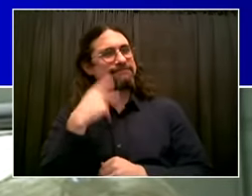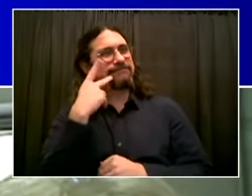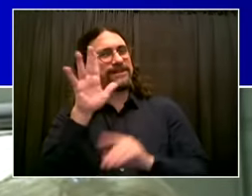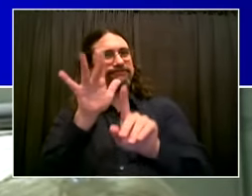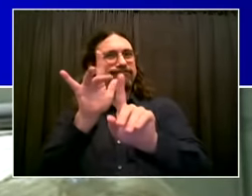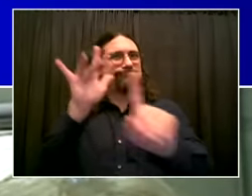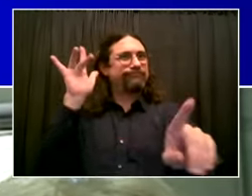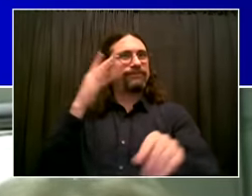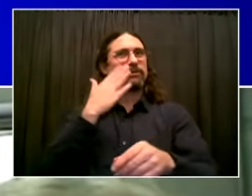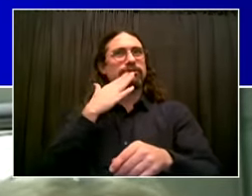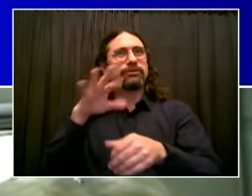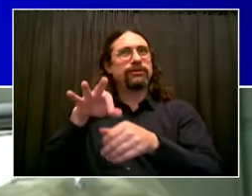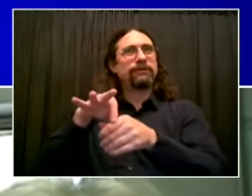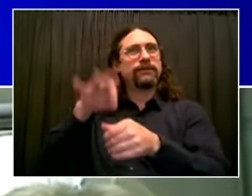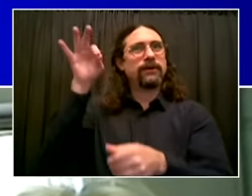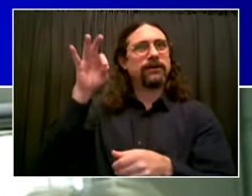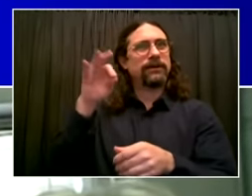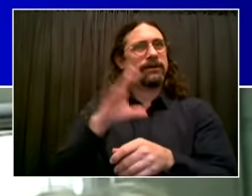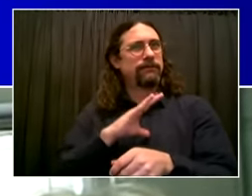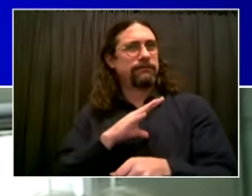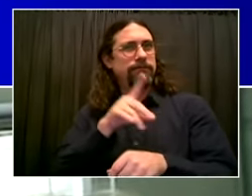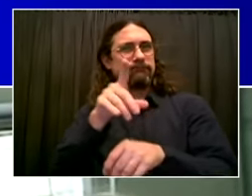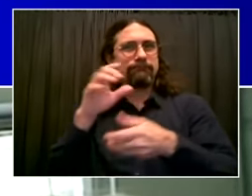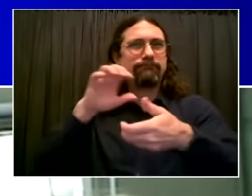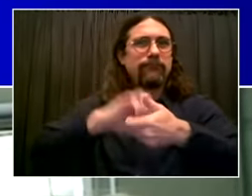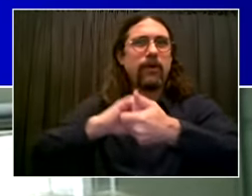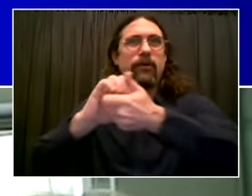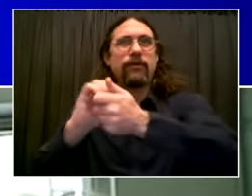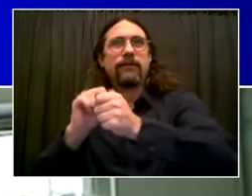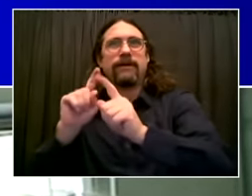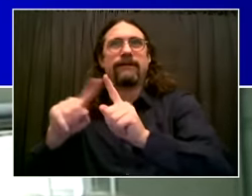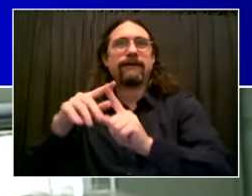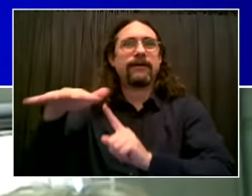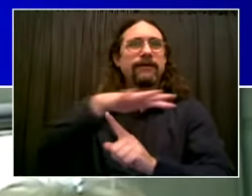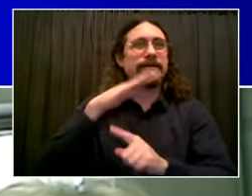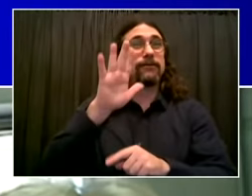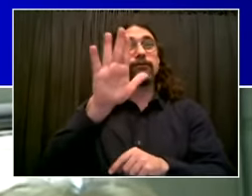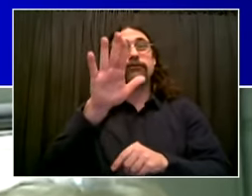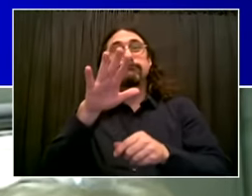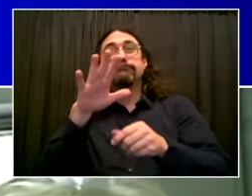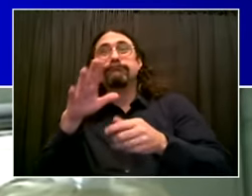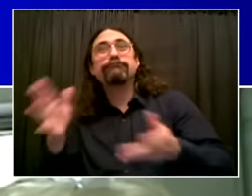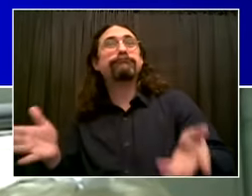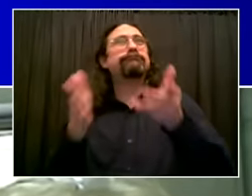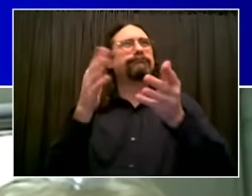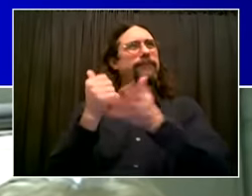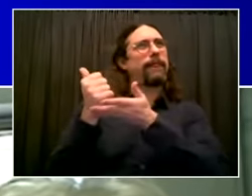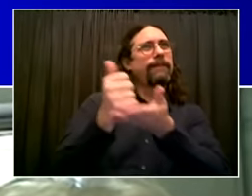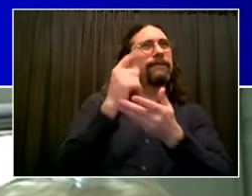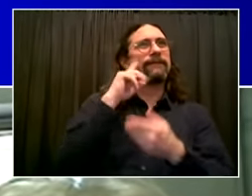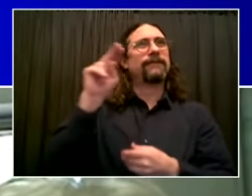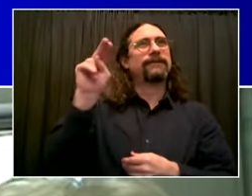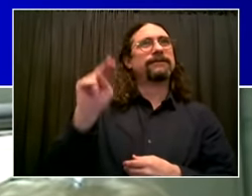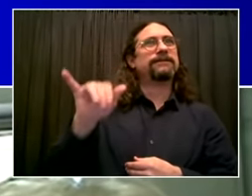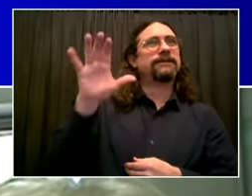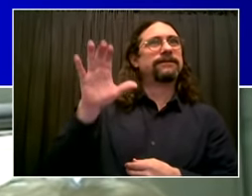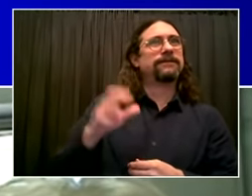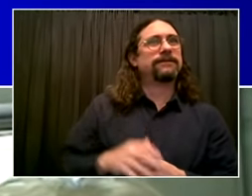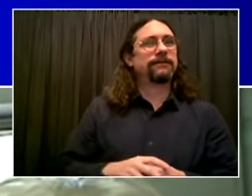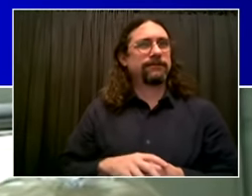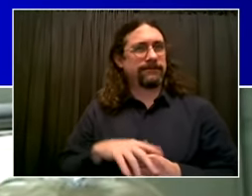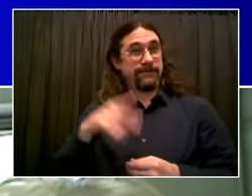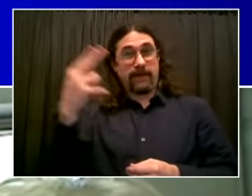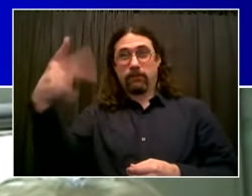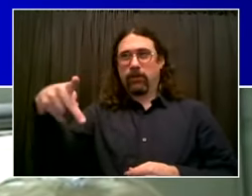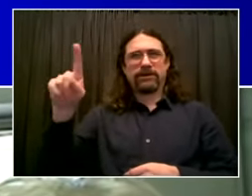city back. I think this is how we do it. We do it company by company. We do it block by block. We do it person by person, job by job. And I just want to